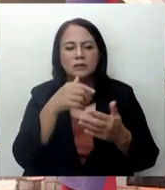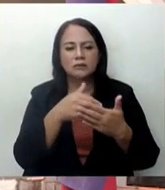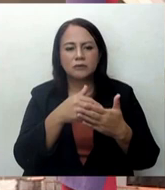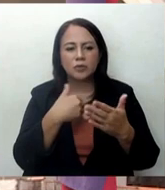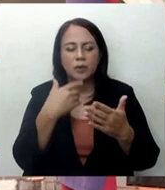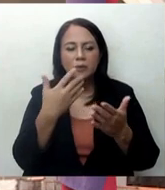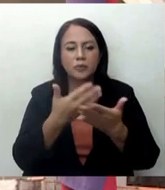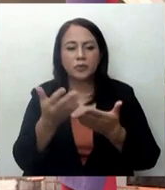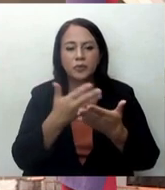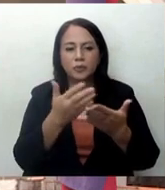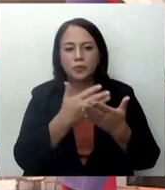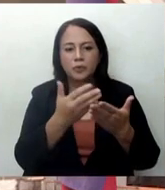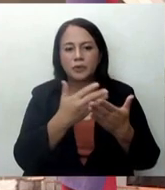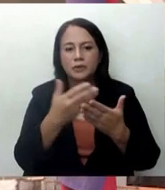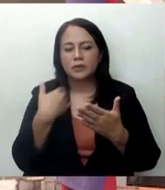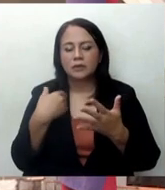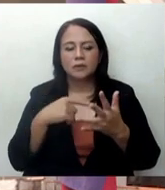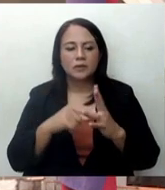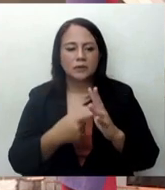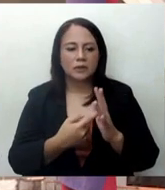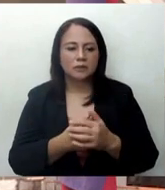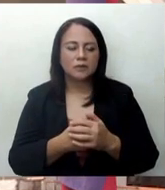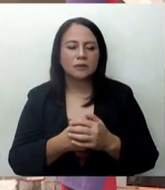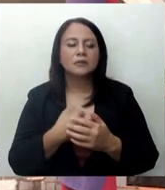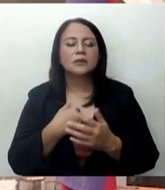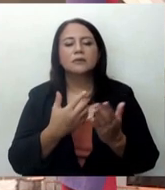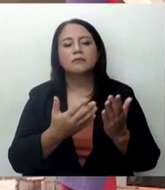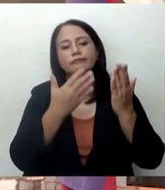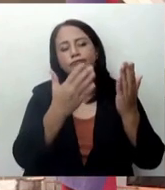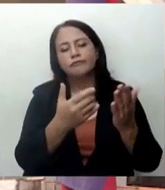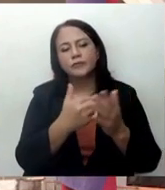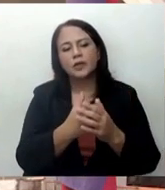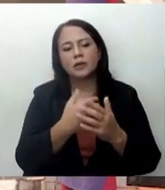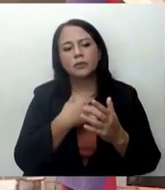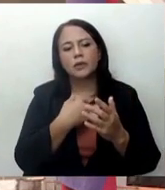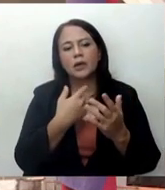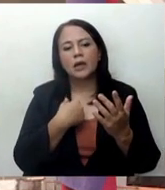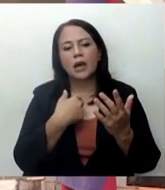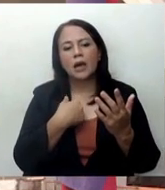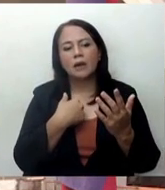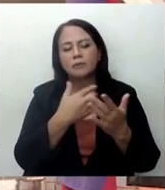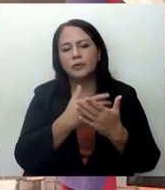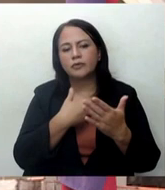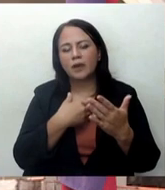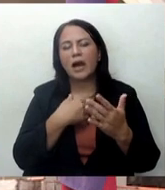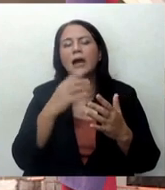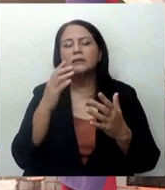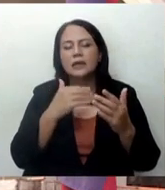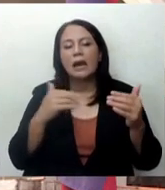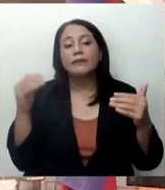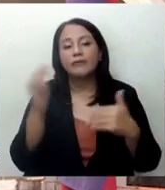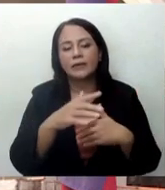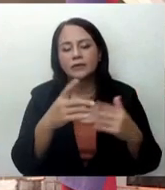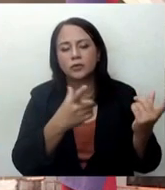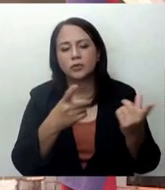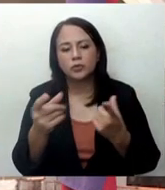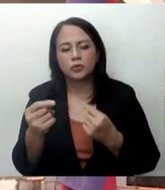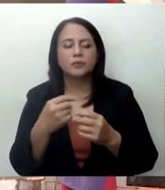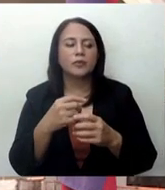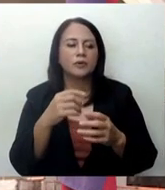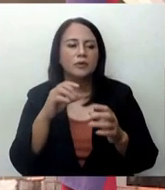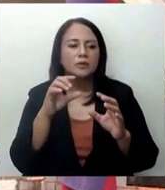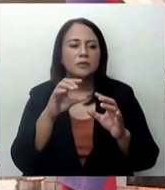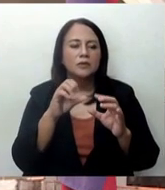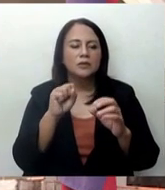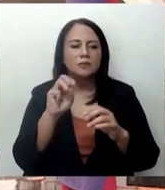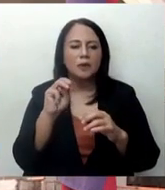process has not yet started. The camp of the petitioners said they are taking on a pre-emptive approach with their actions since Smartmatic may opt to